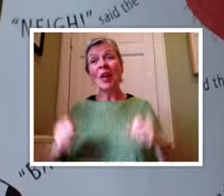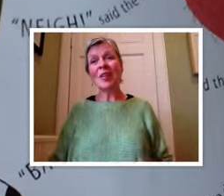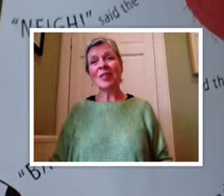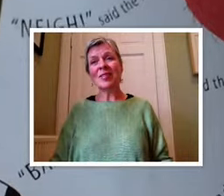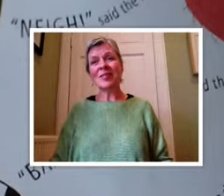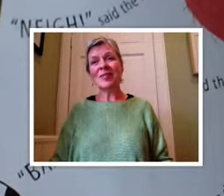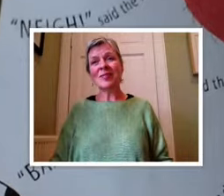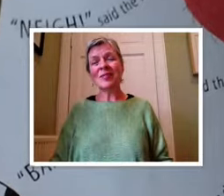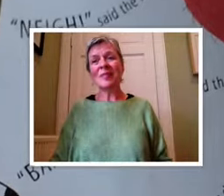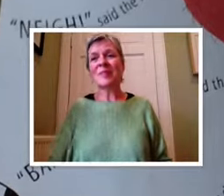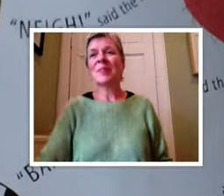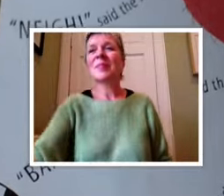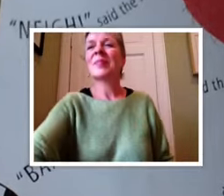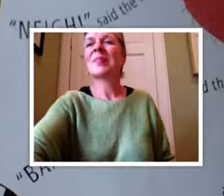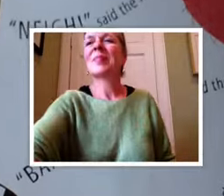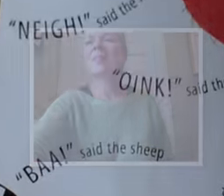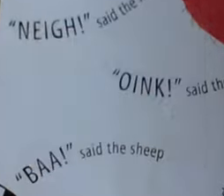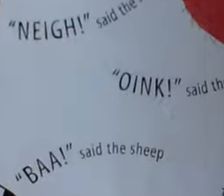purred.